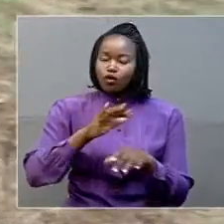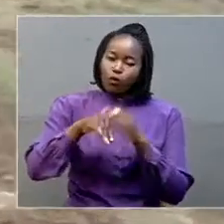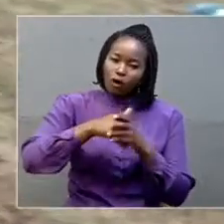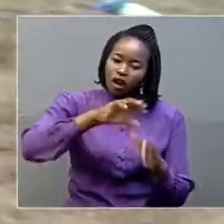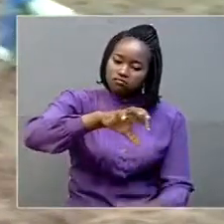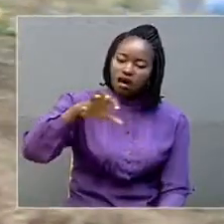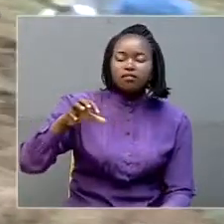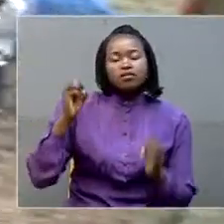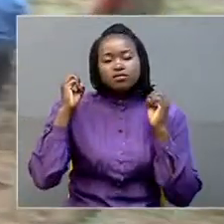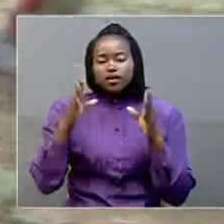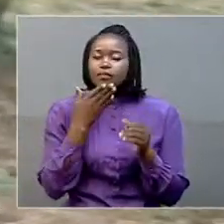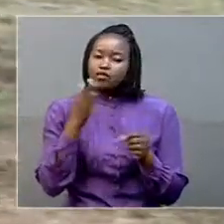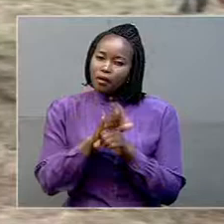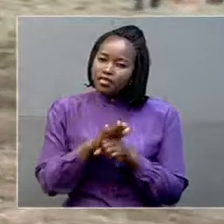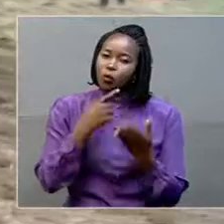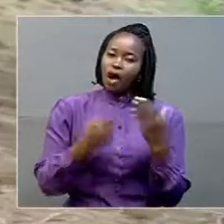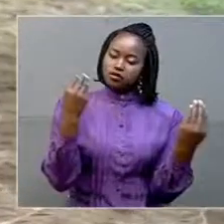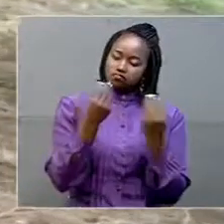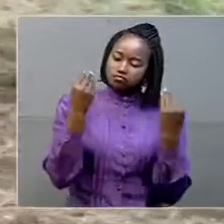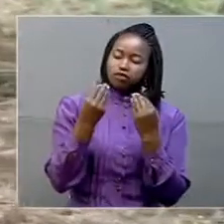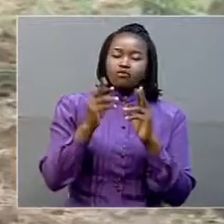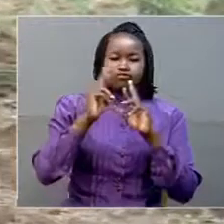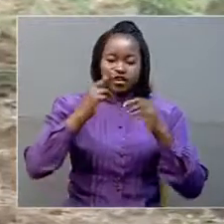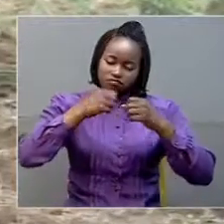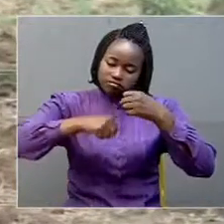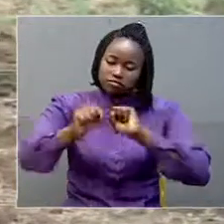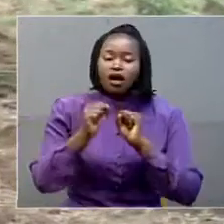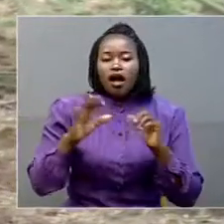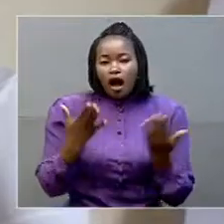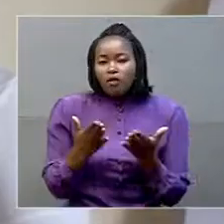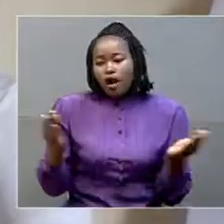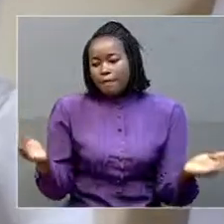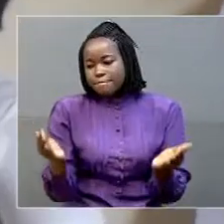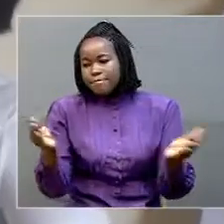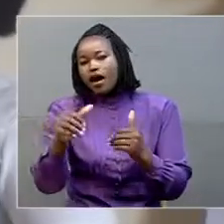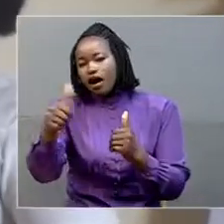promised to put in practice what they have been trained by mobilizing others.